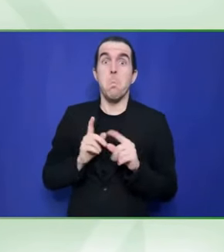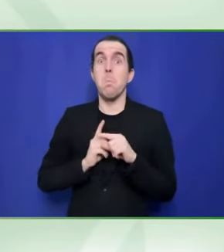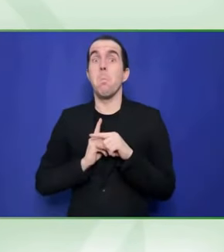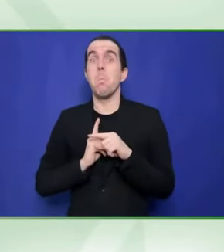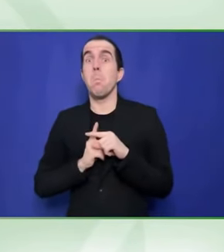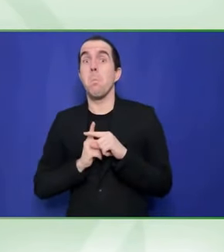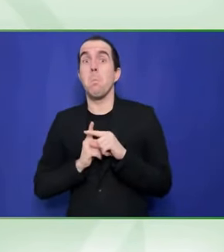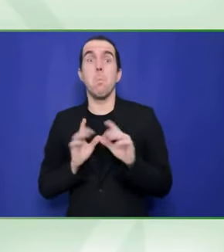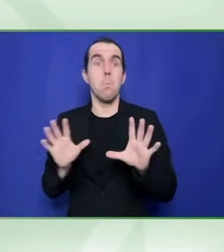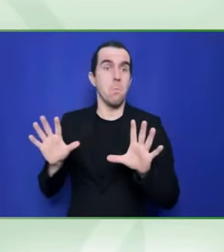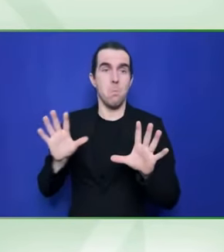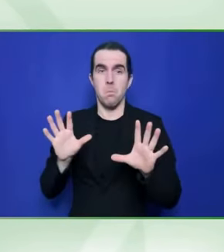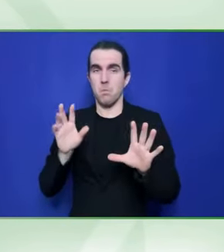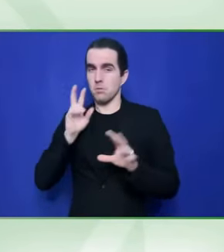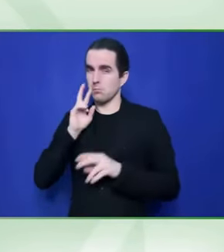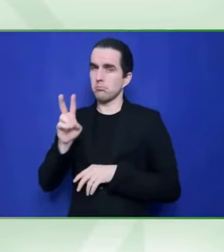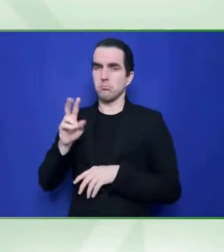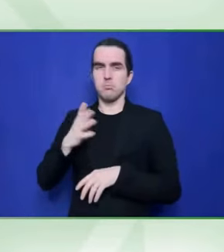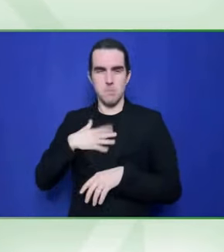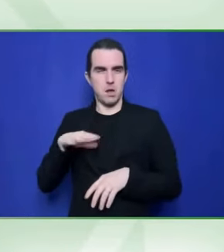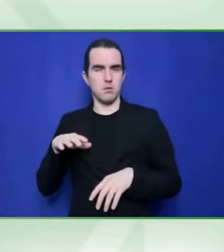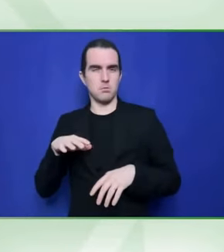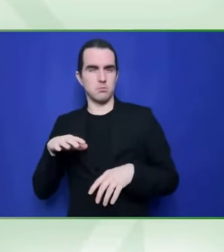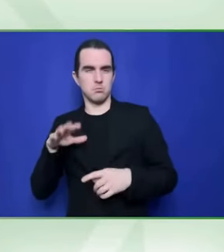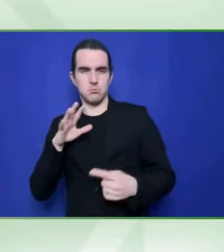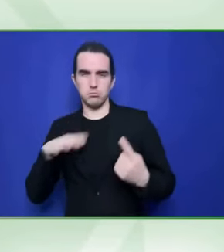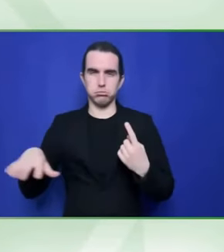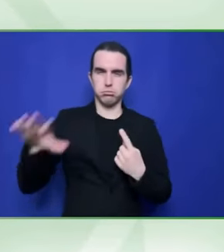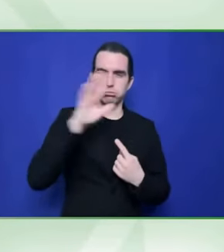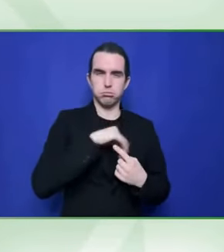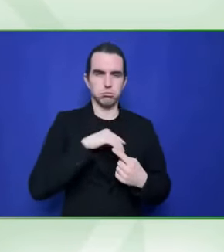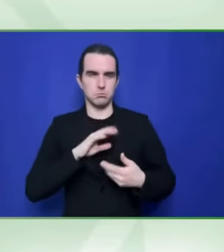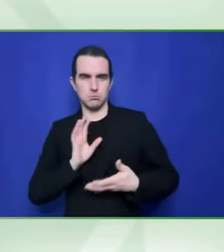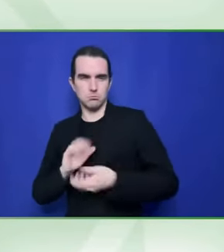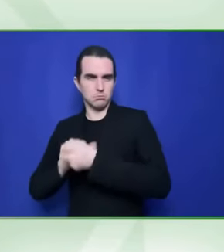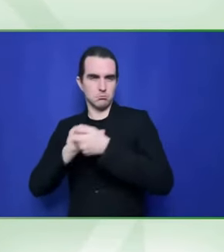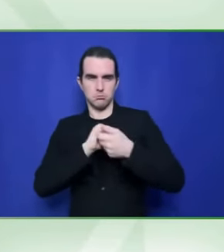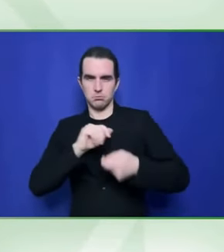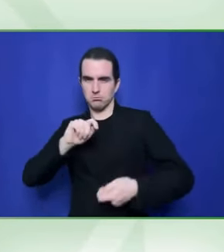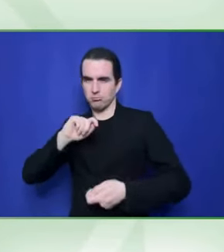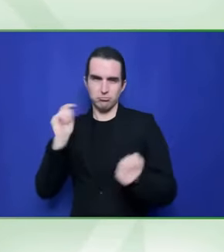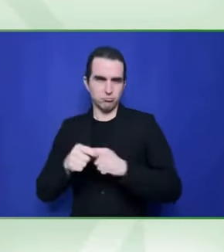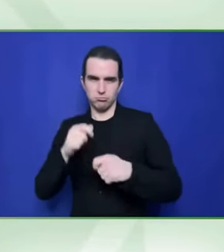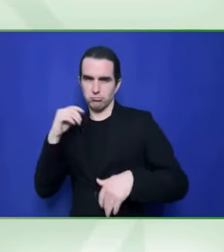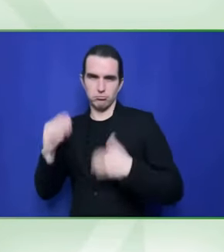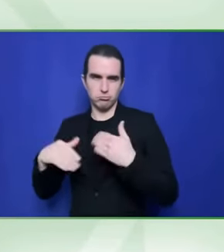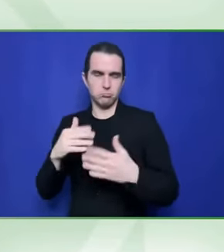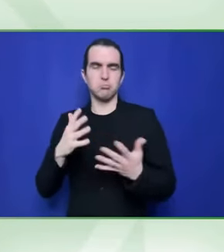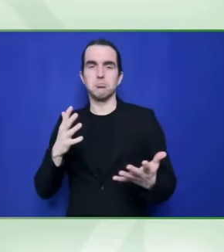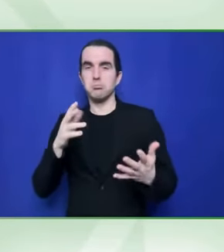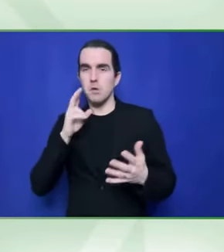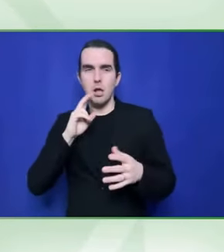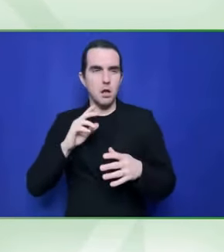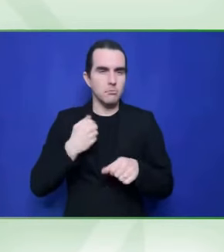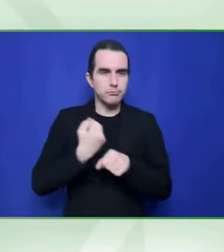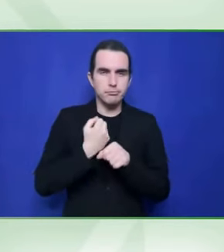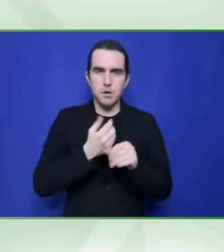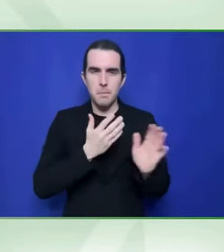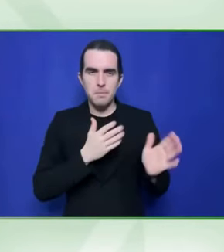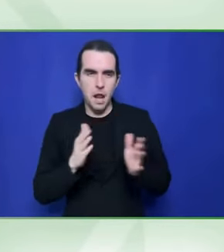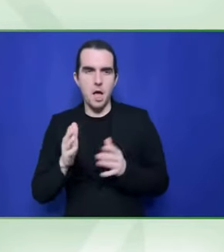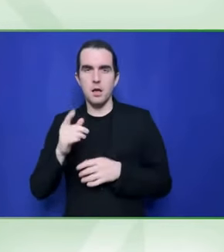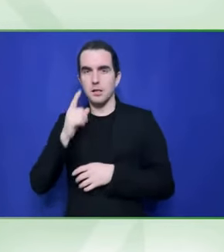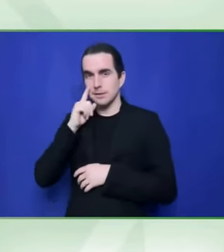So when we starting to see collaborative competition, I think that's where hopefully disability is being integrated